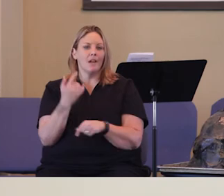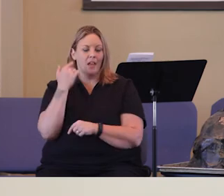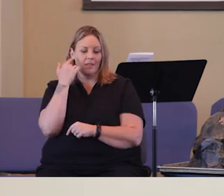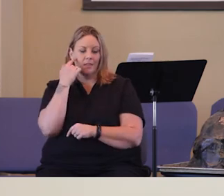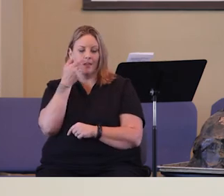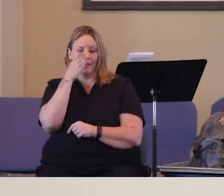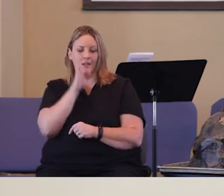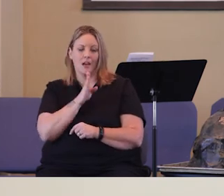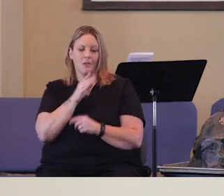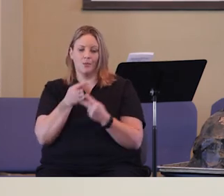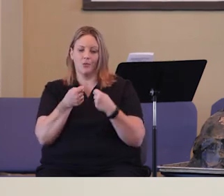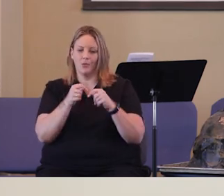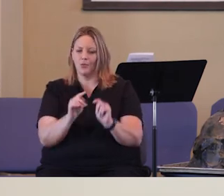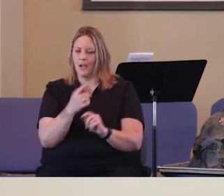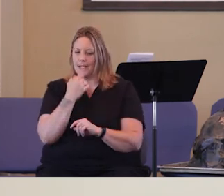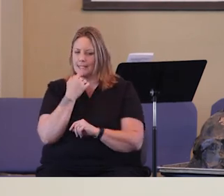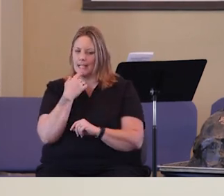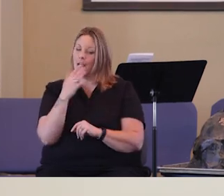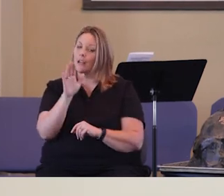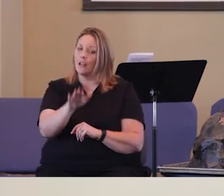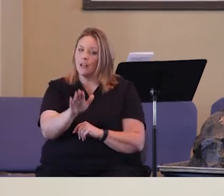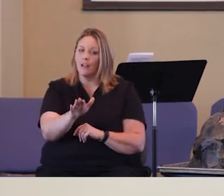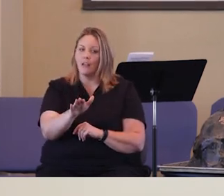I think God was trying to say, hey,